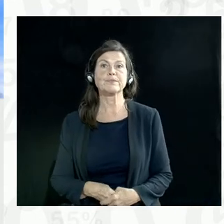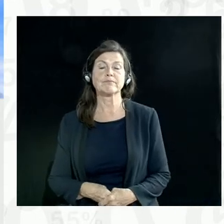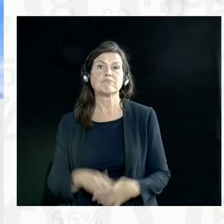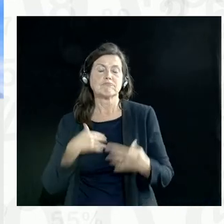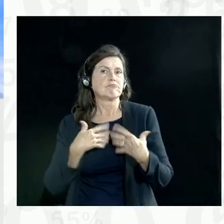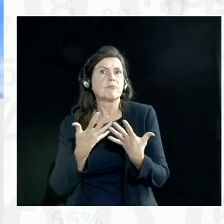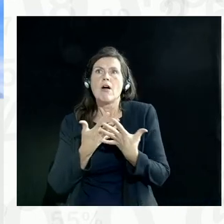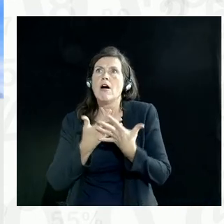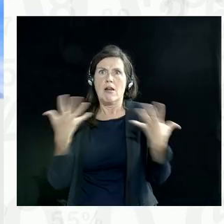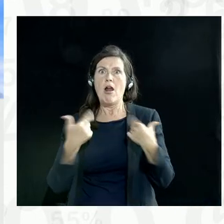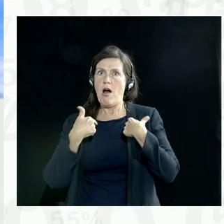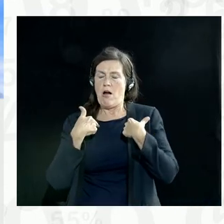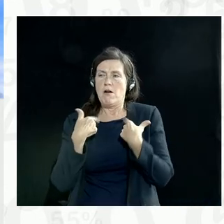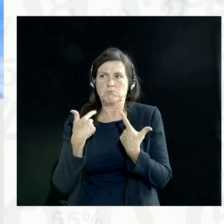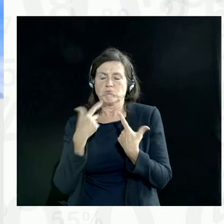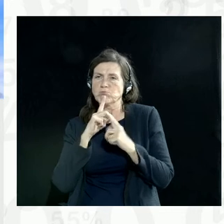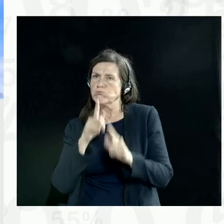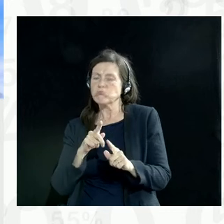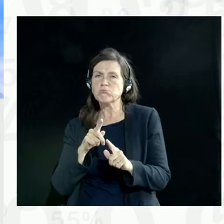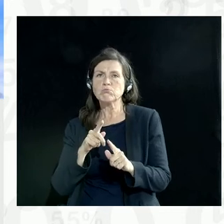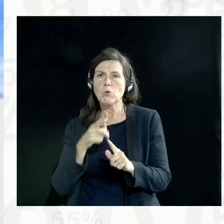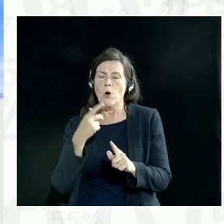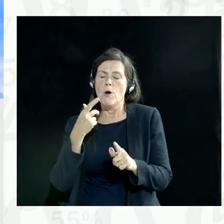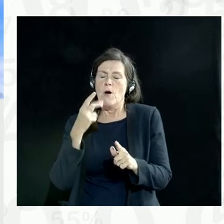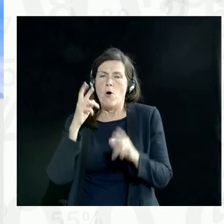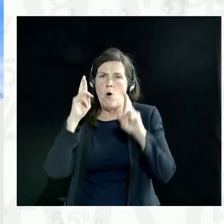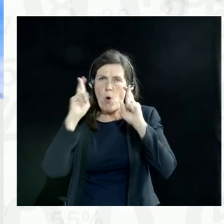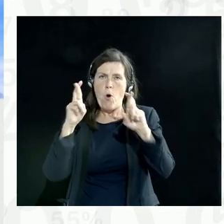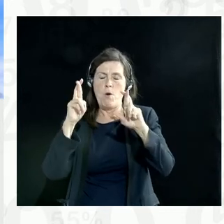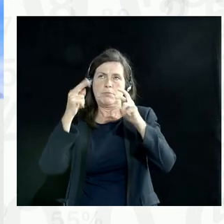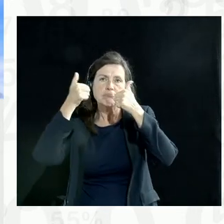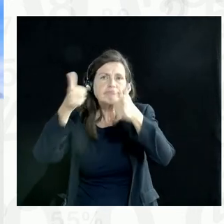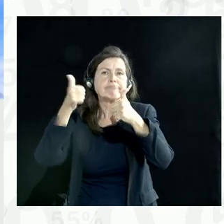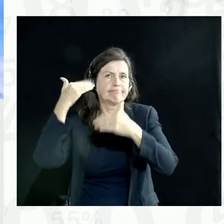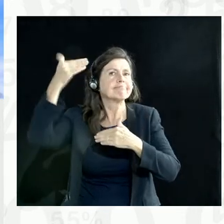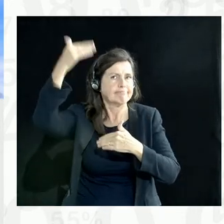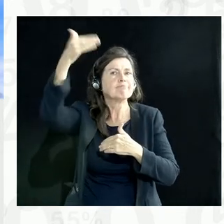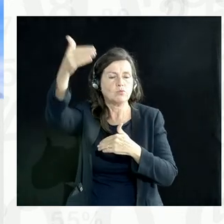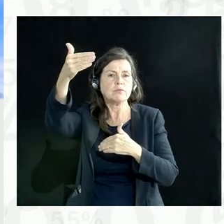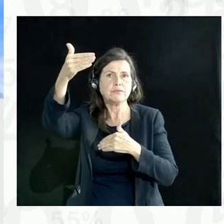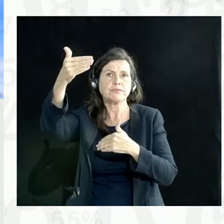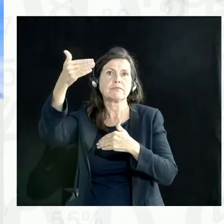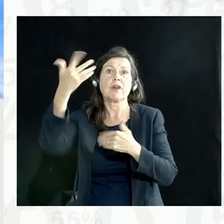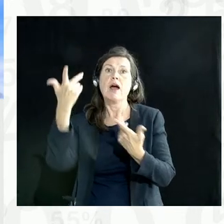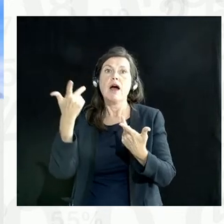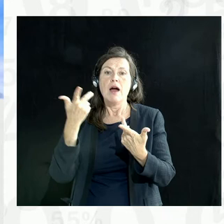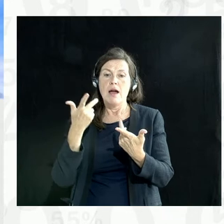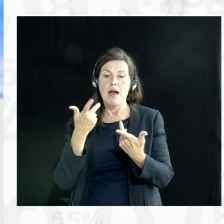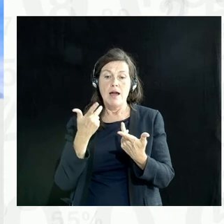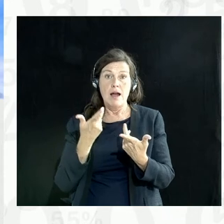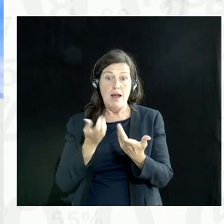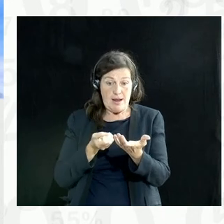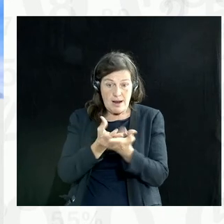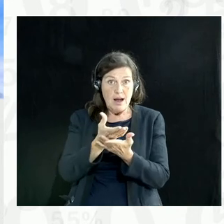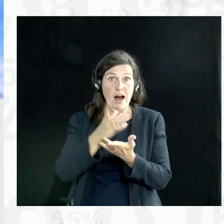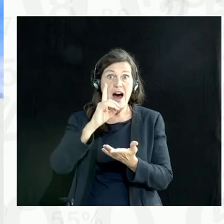think new technologies now enable data to be accessed in a secure and confidential way without